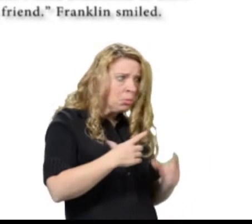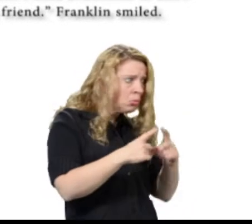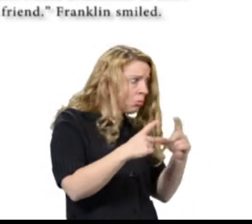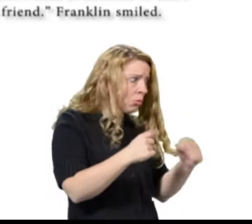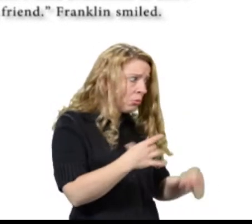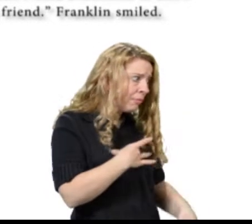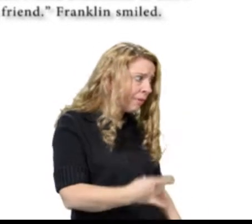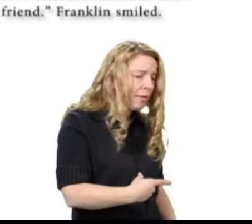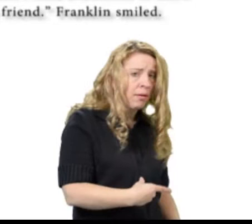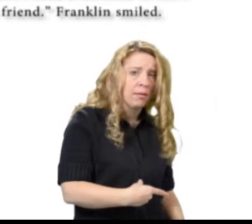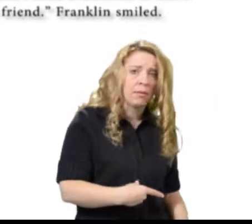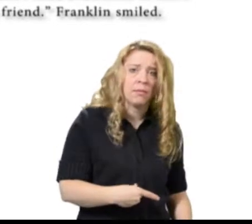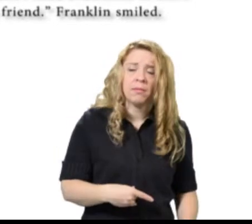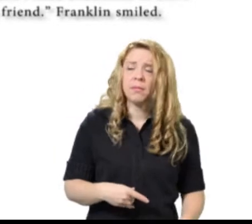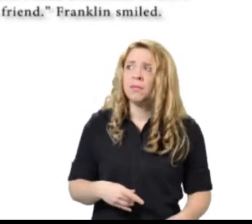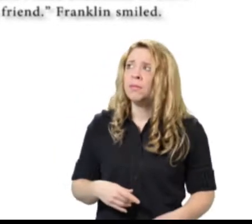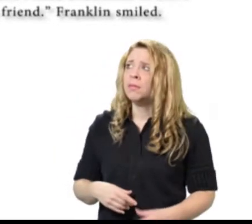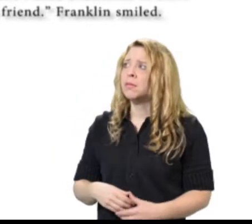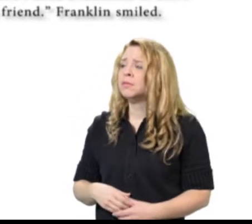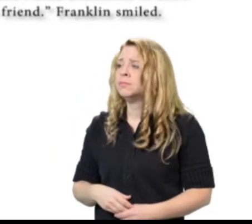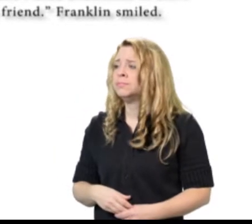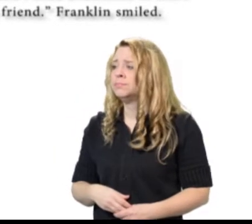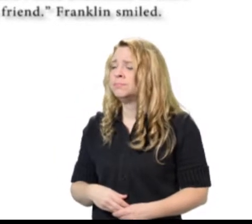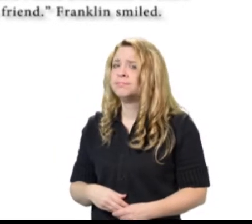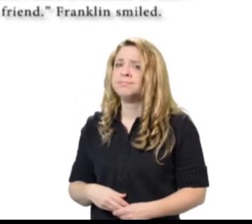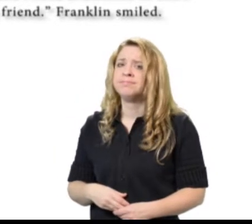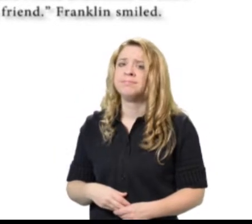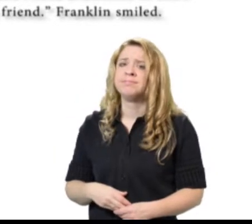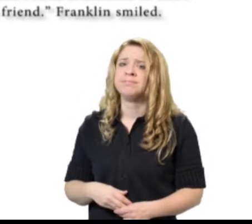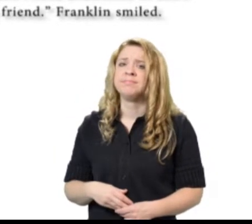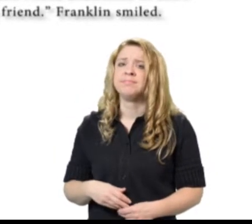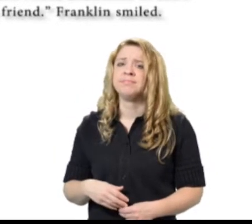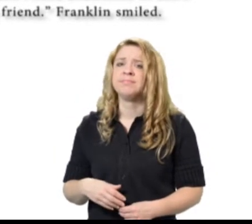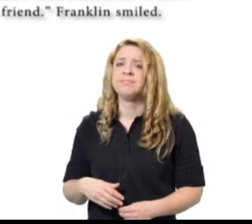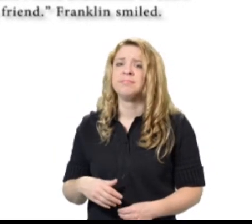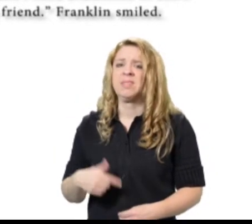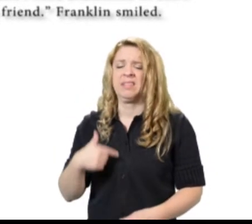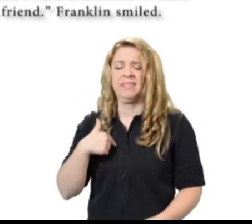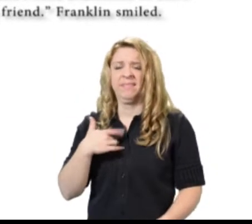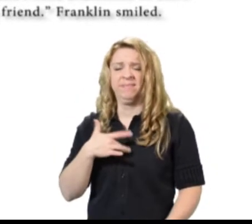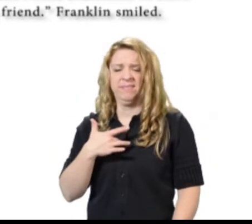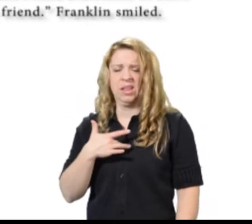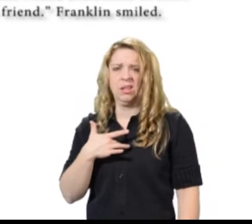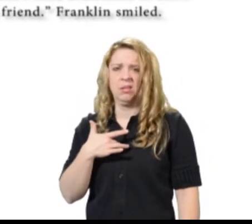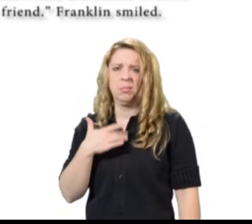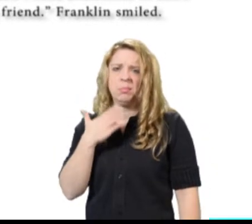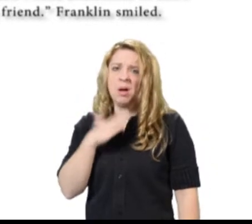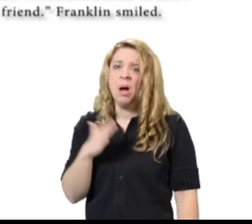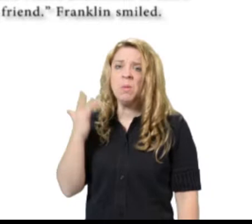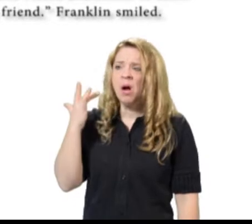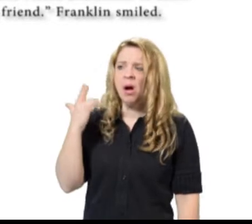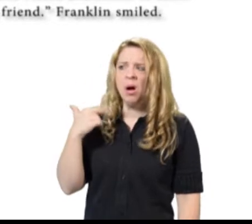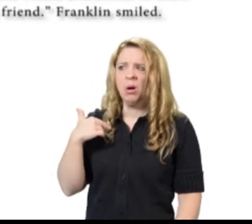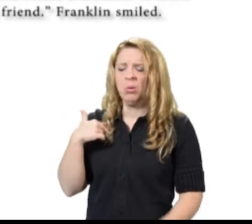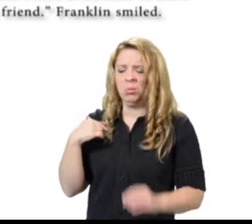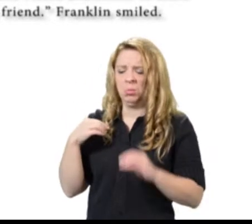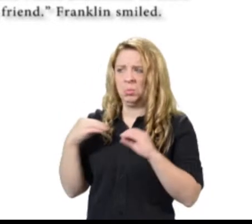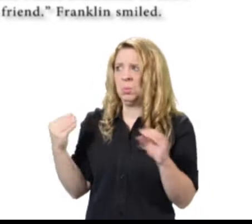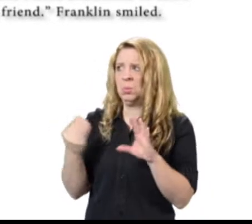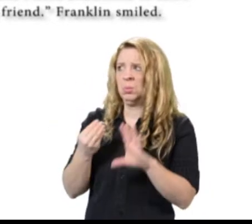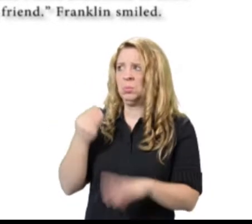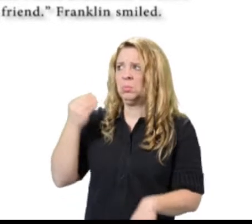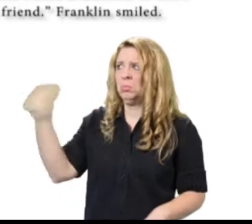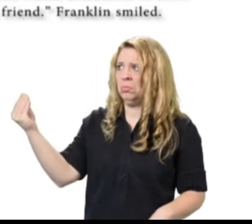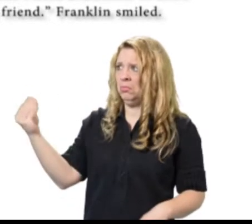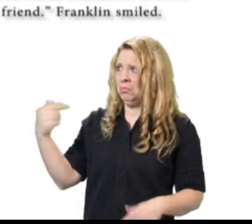I do, but I feel bad because I don't have one for you, said Franklin. Oh, that's